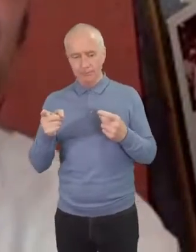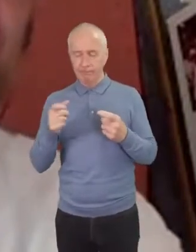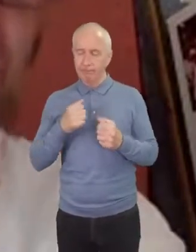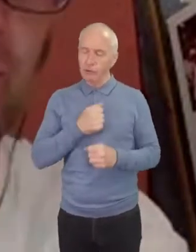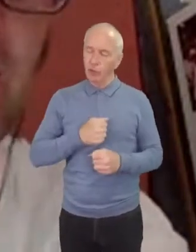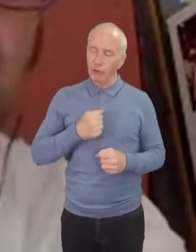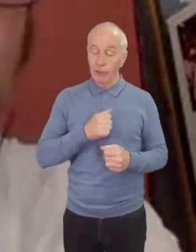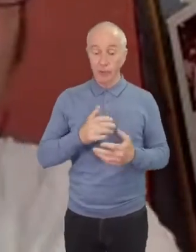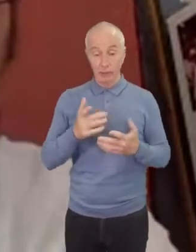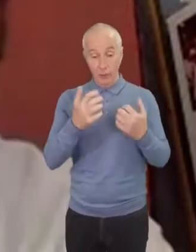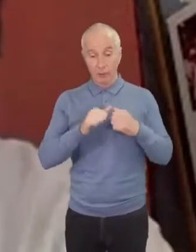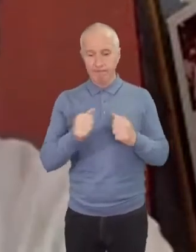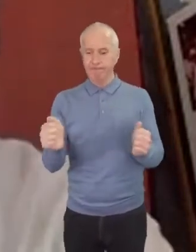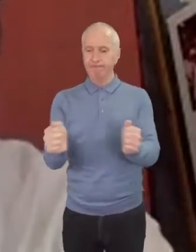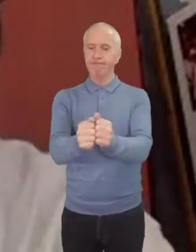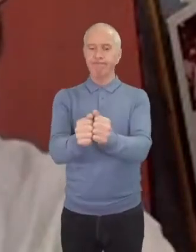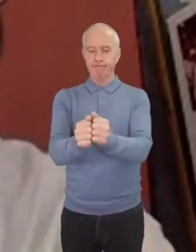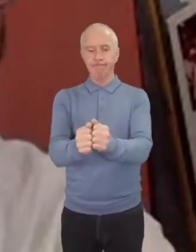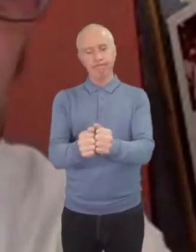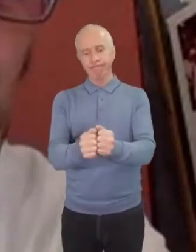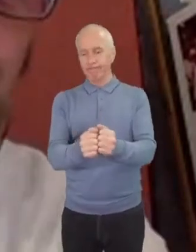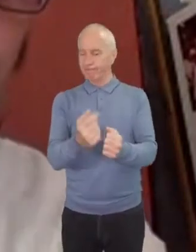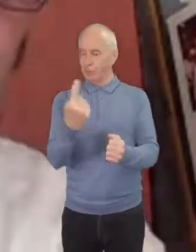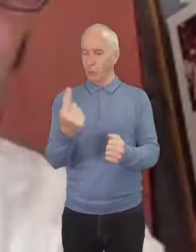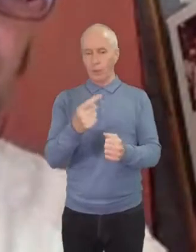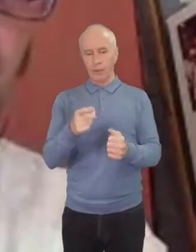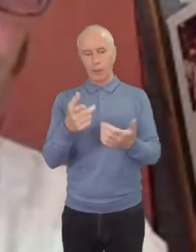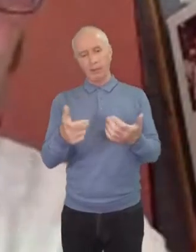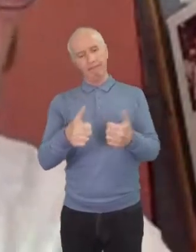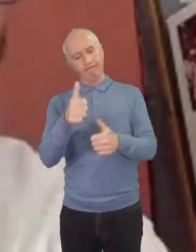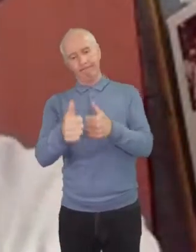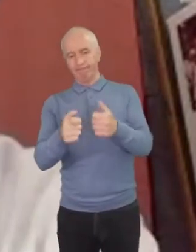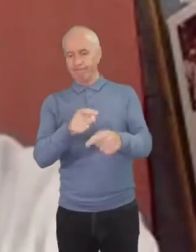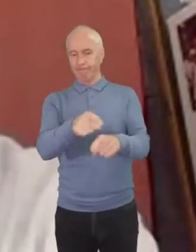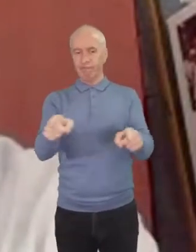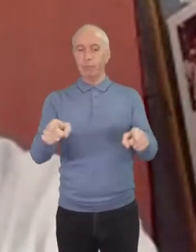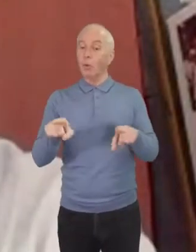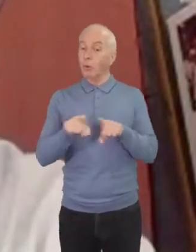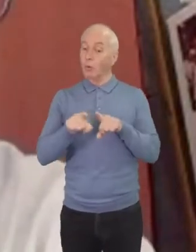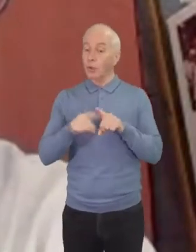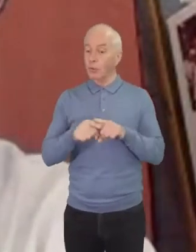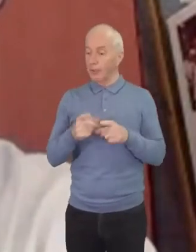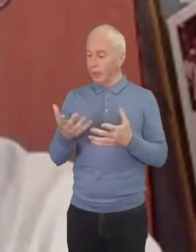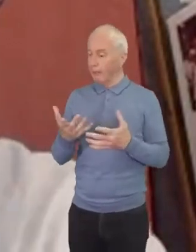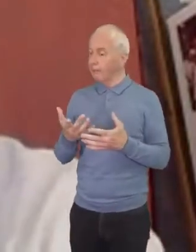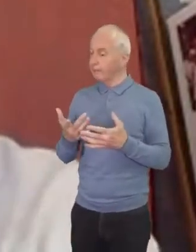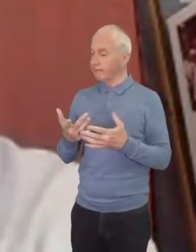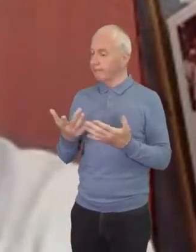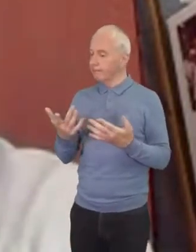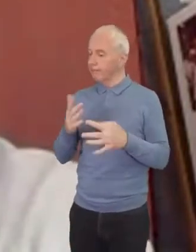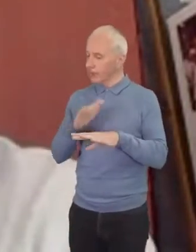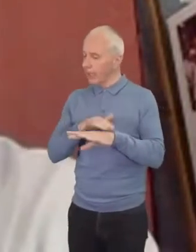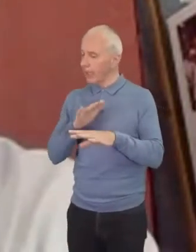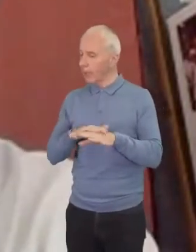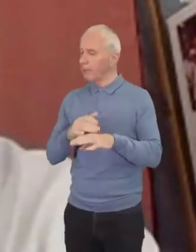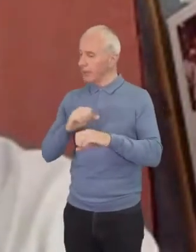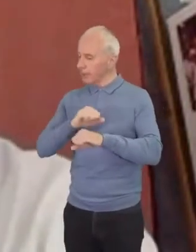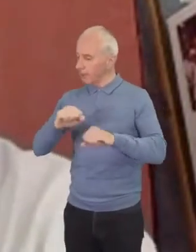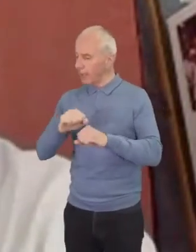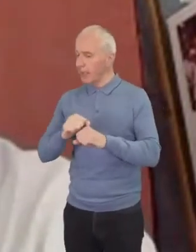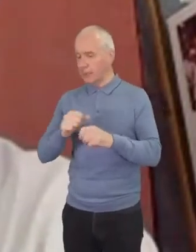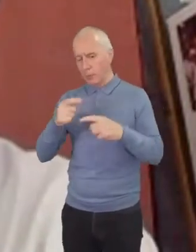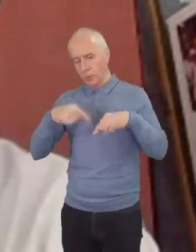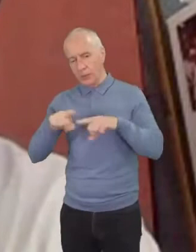affirm someone else in something that they had done but we could also reserve the space to say we're sorry if there's something that we